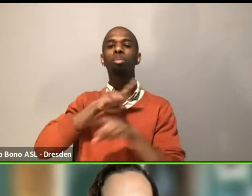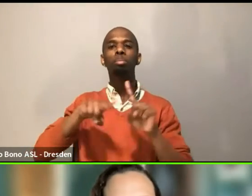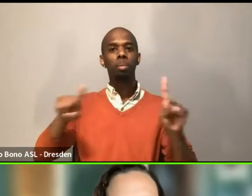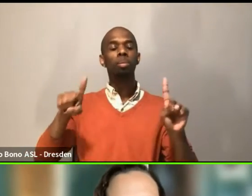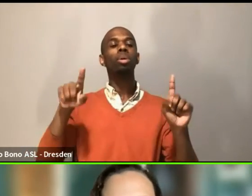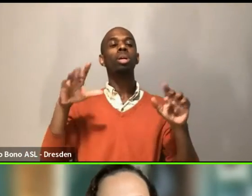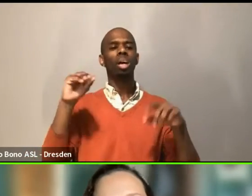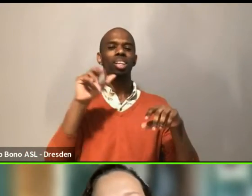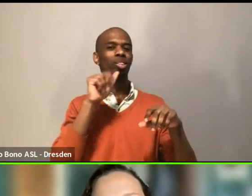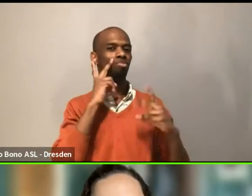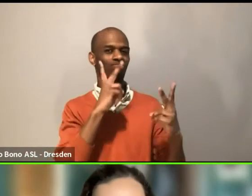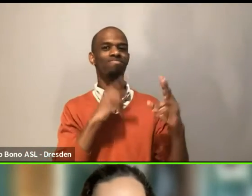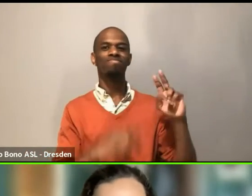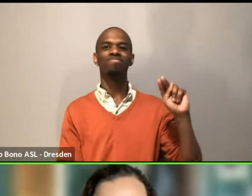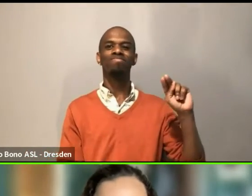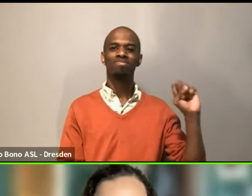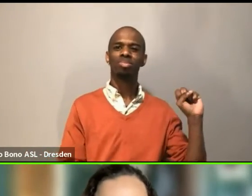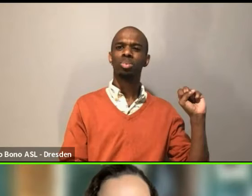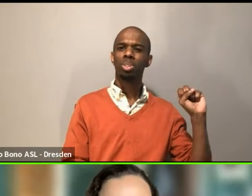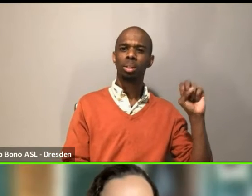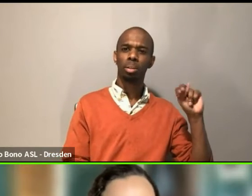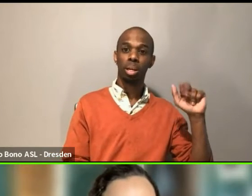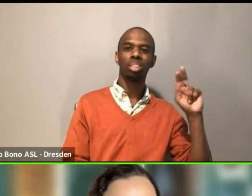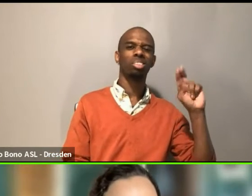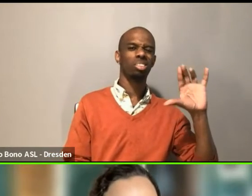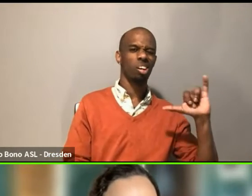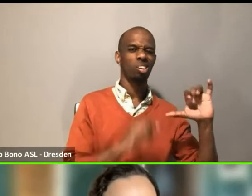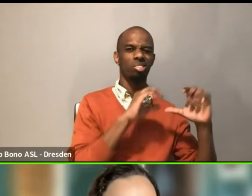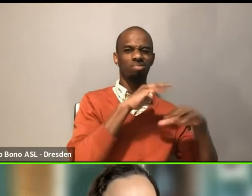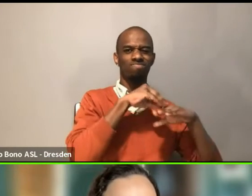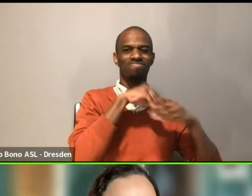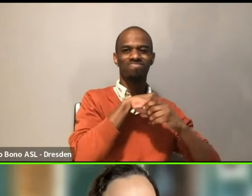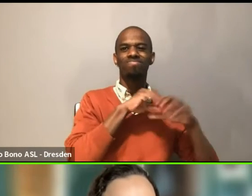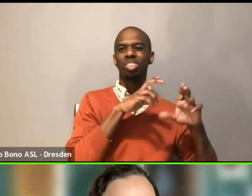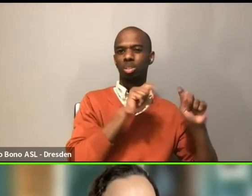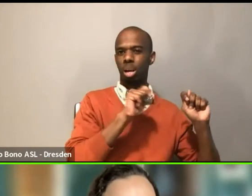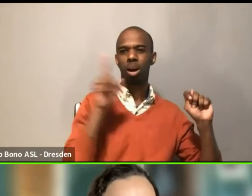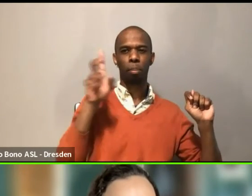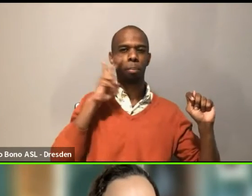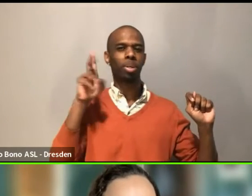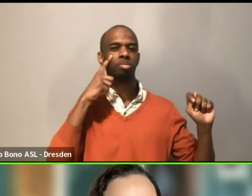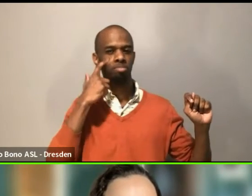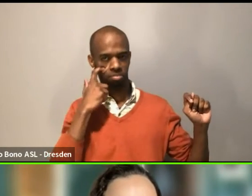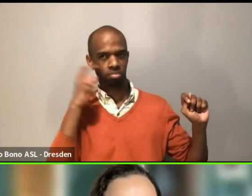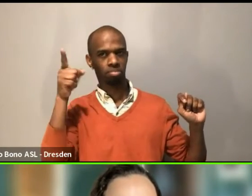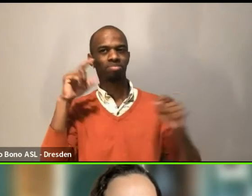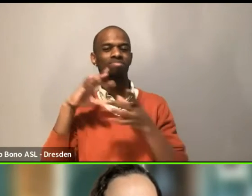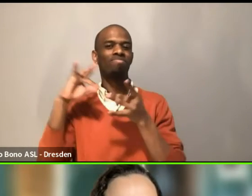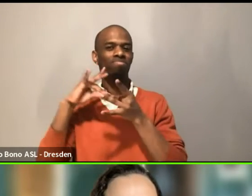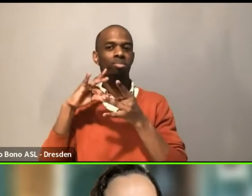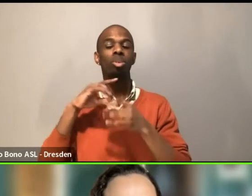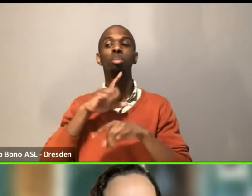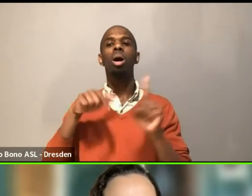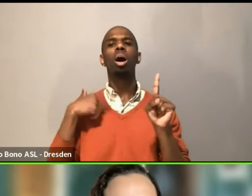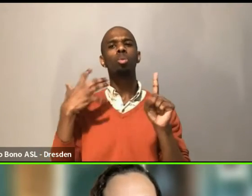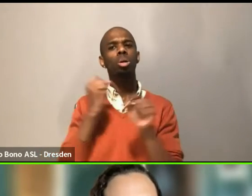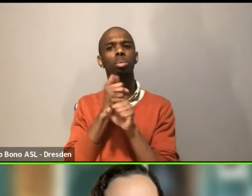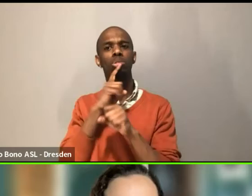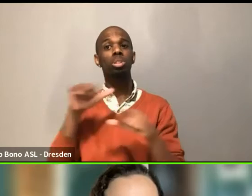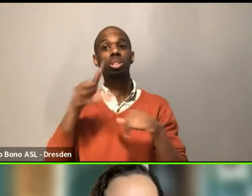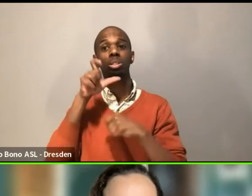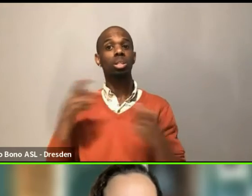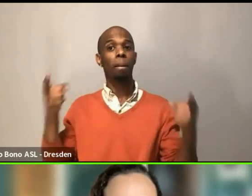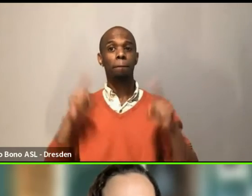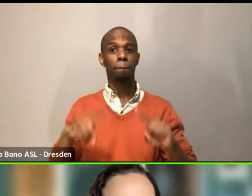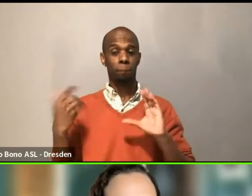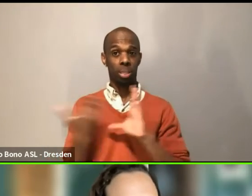but, and, and, and, but what I did learn from this, I'll say this, I'm making sure that this doesn't happen again with me, with other